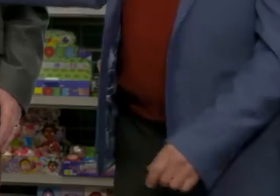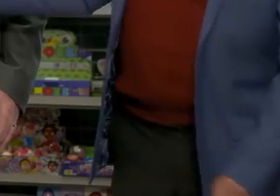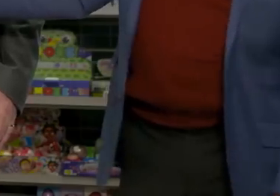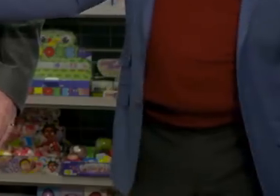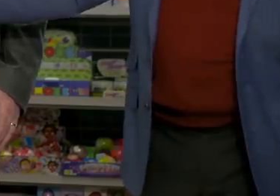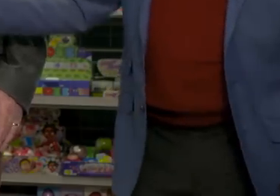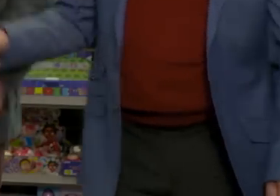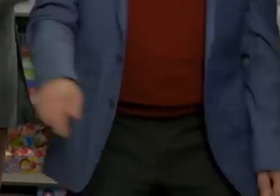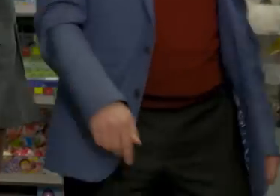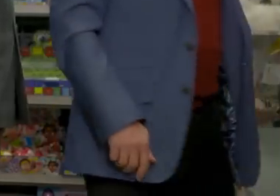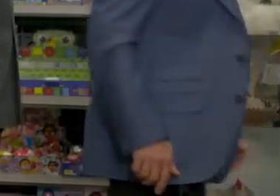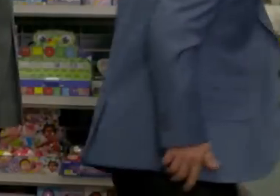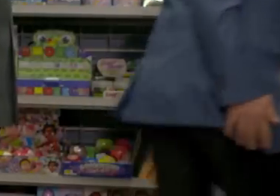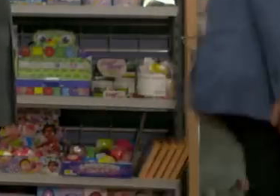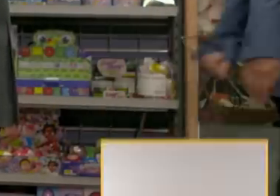Thanks.